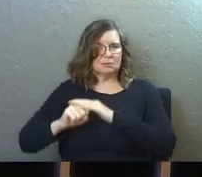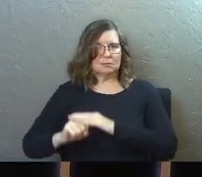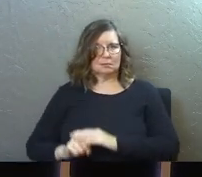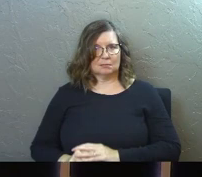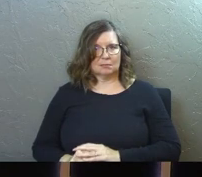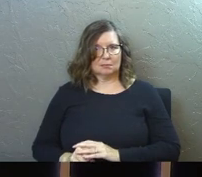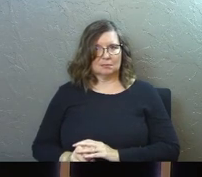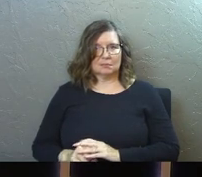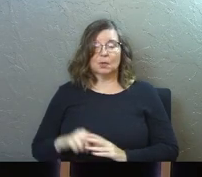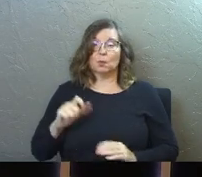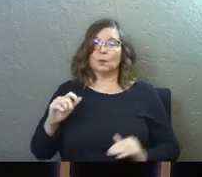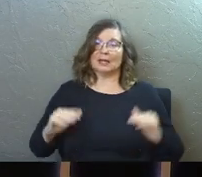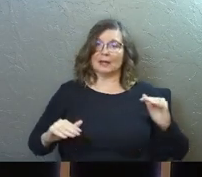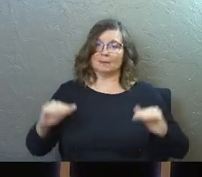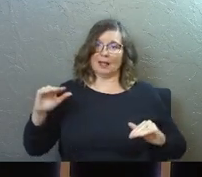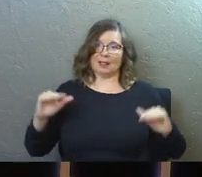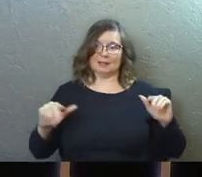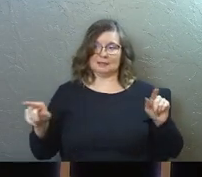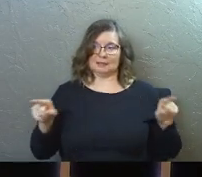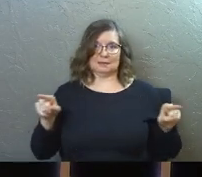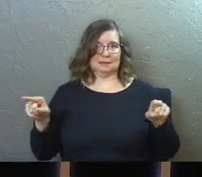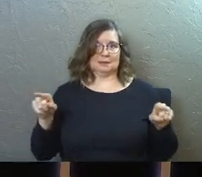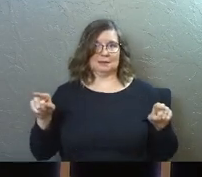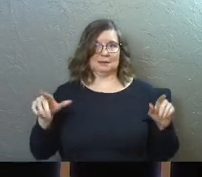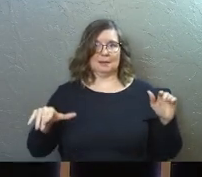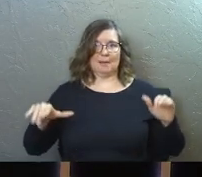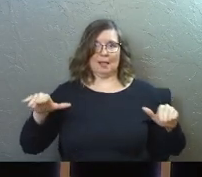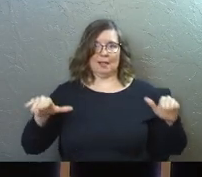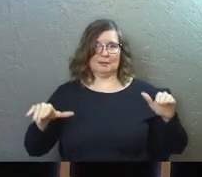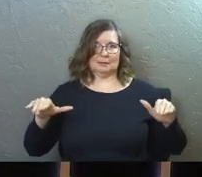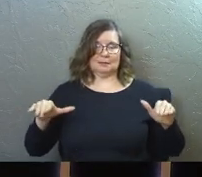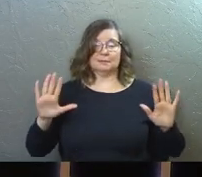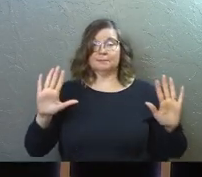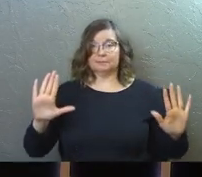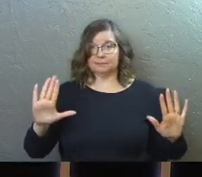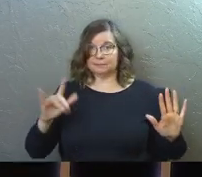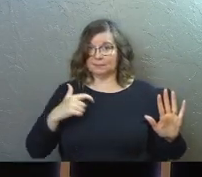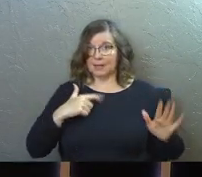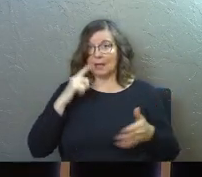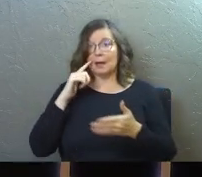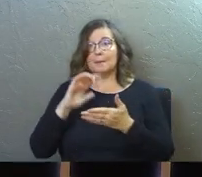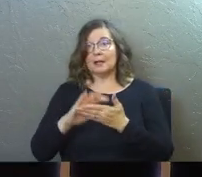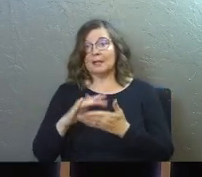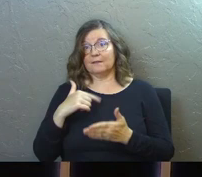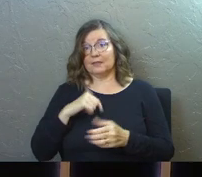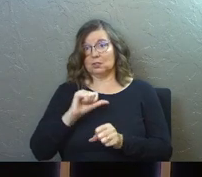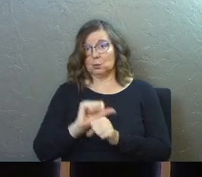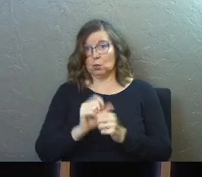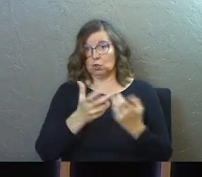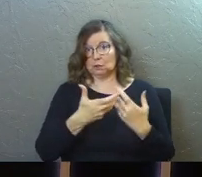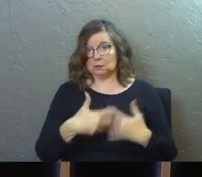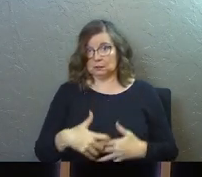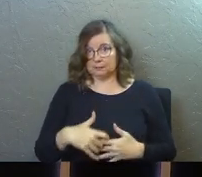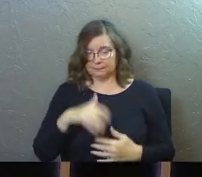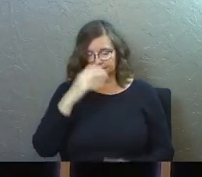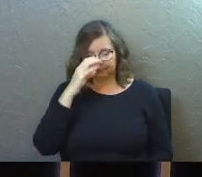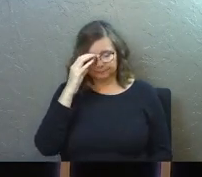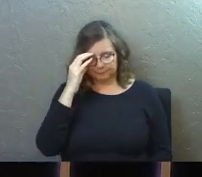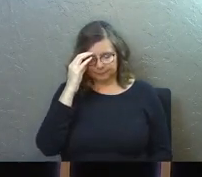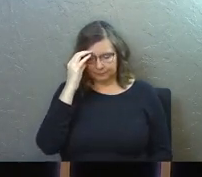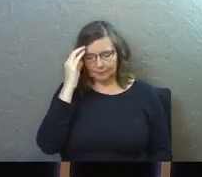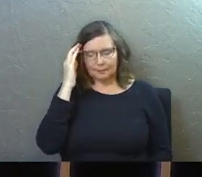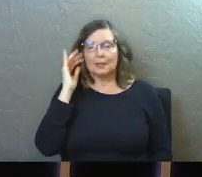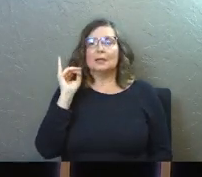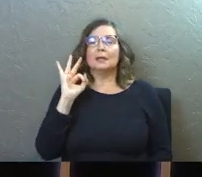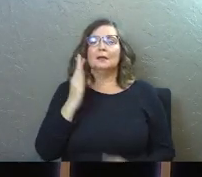We all need balance on these things. Here's the way I believe this works. So